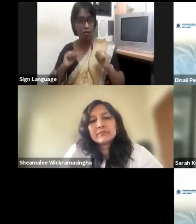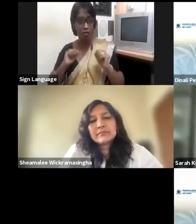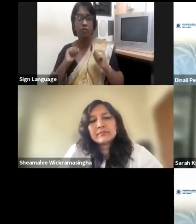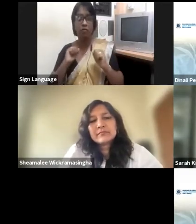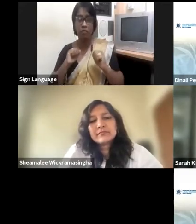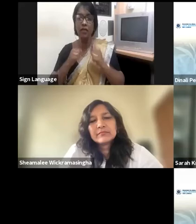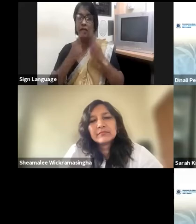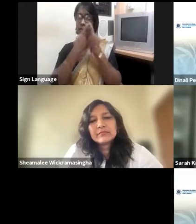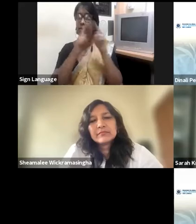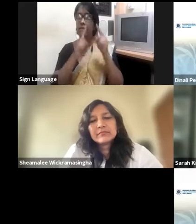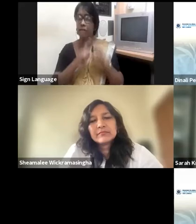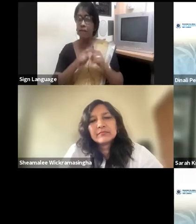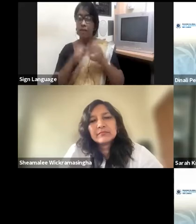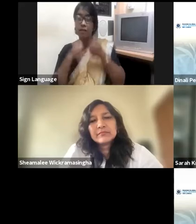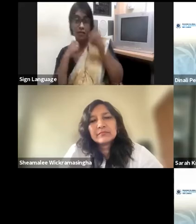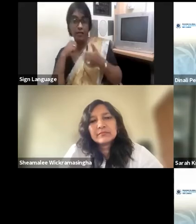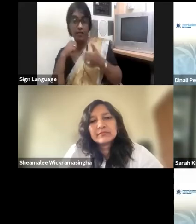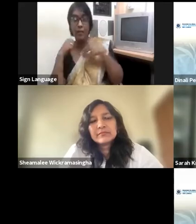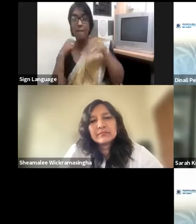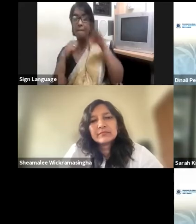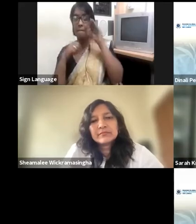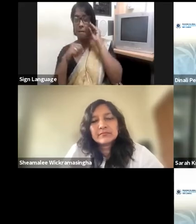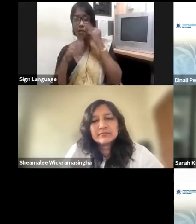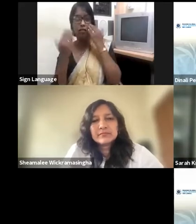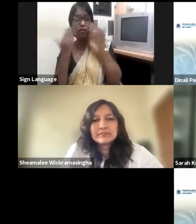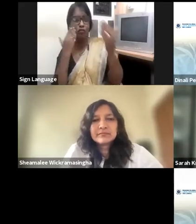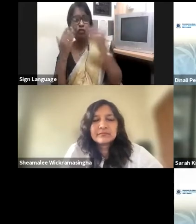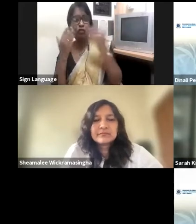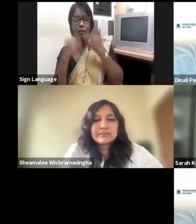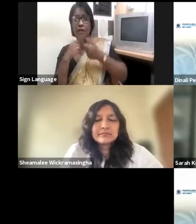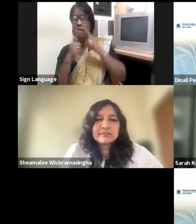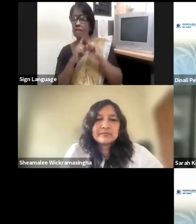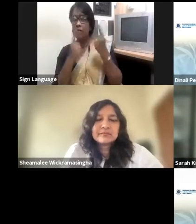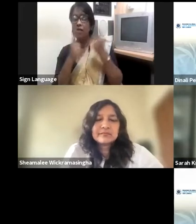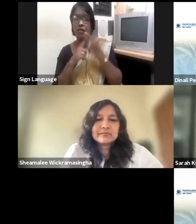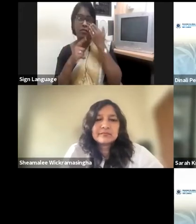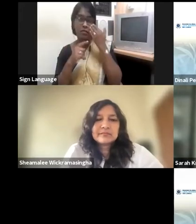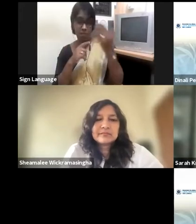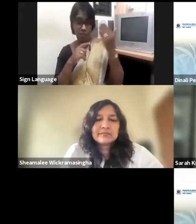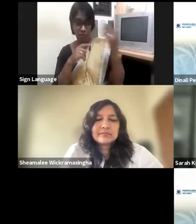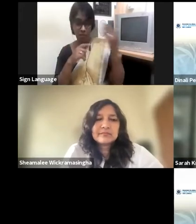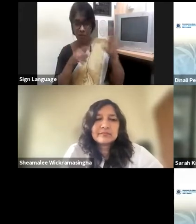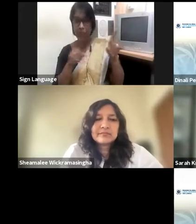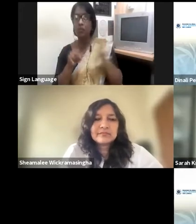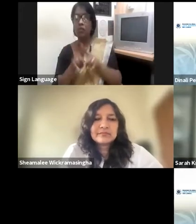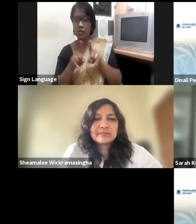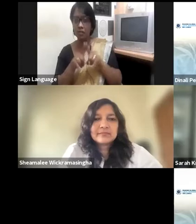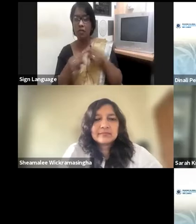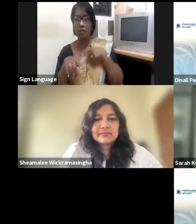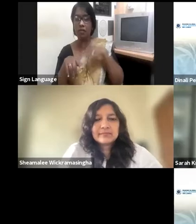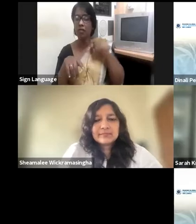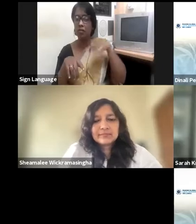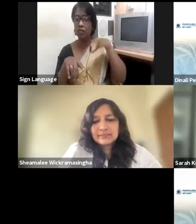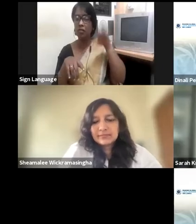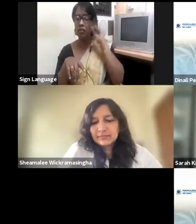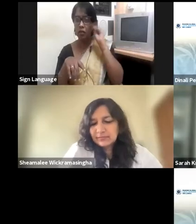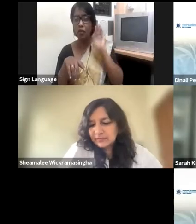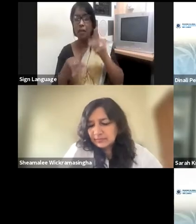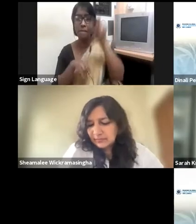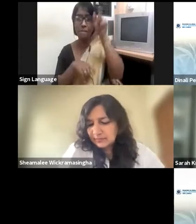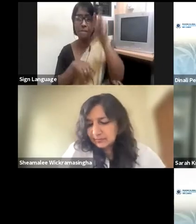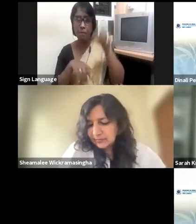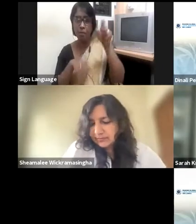perspectives. So in that case, we have to understand that people come from different backgrounds and